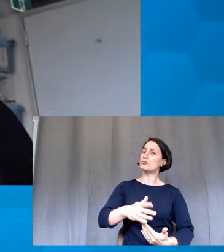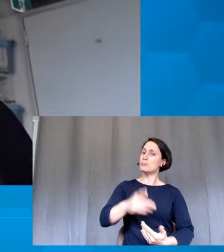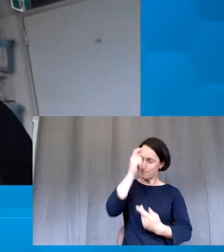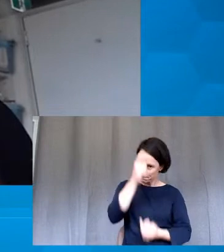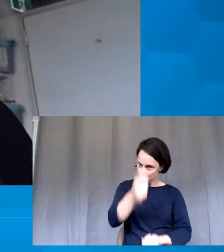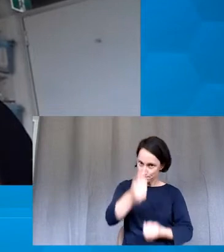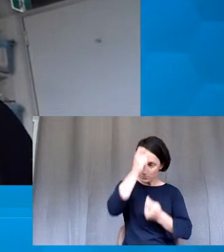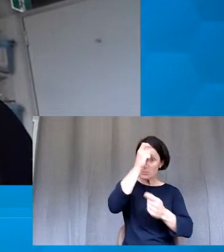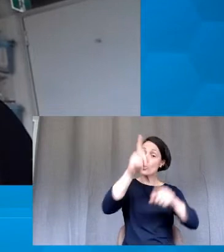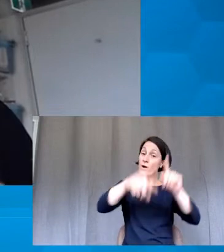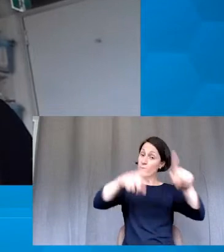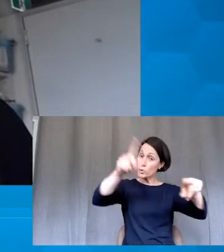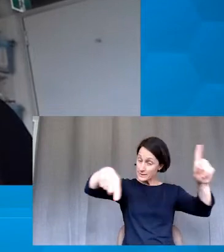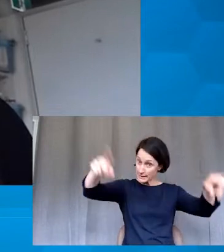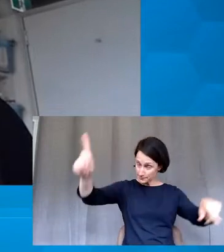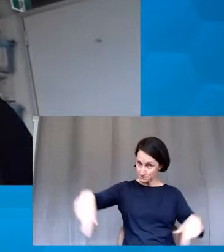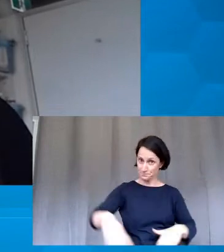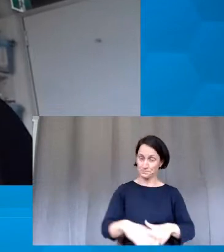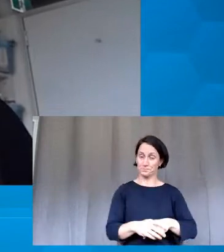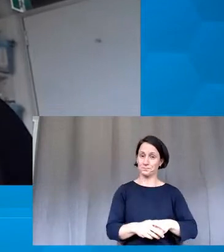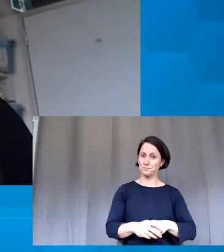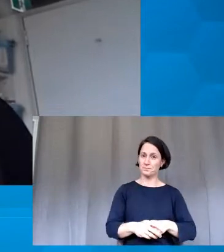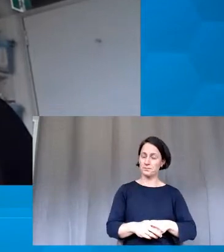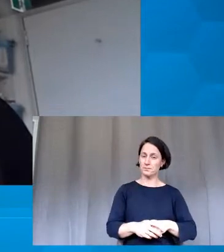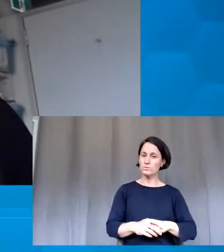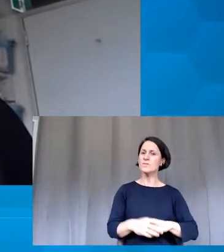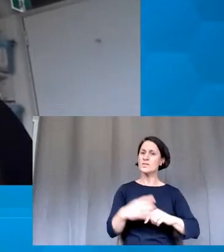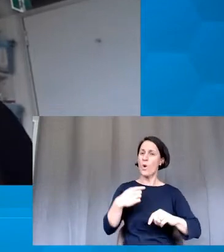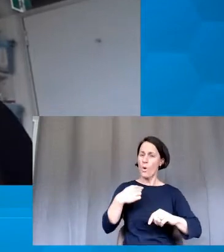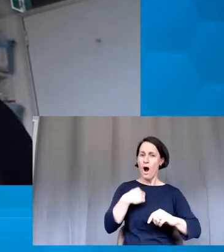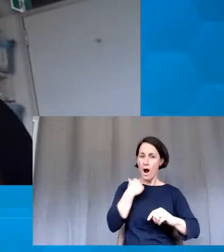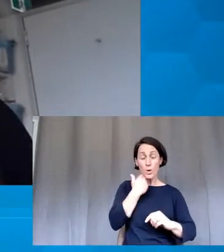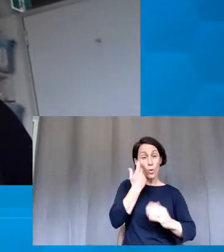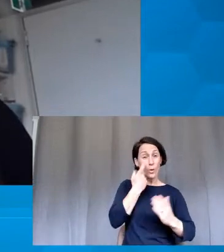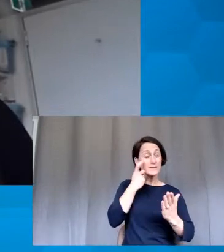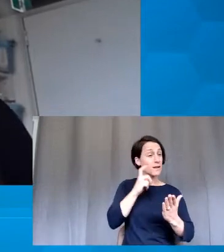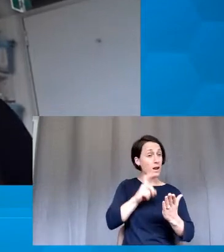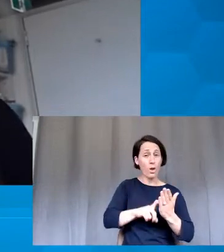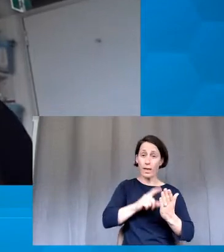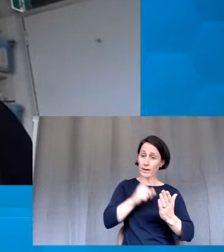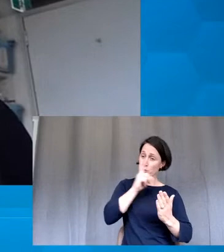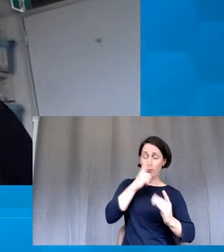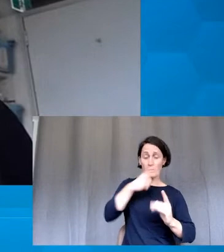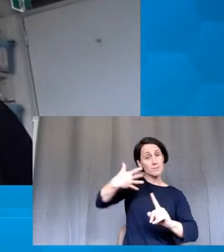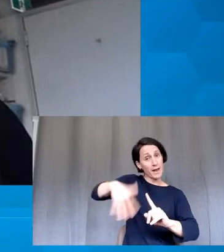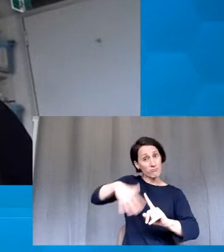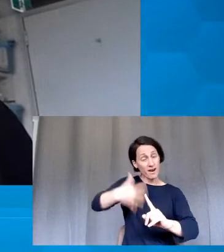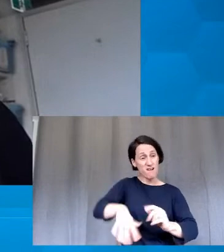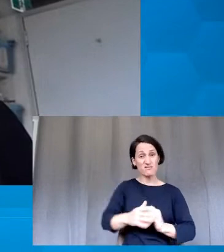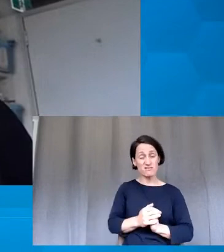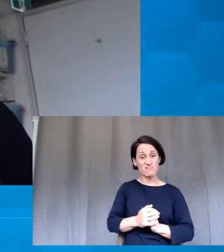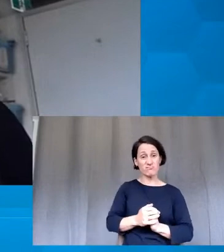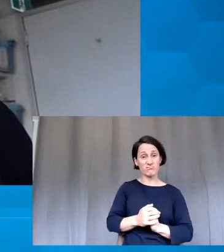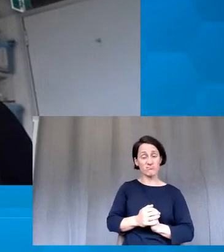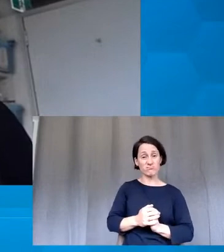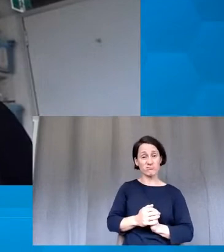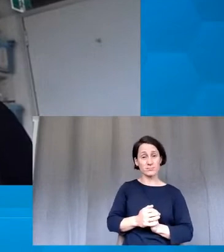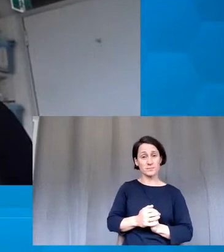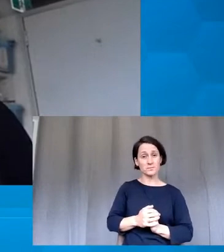interested in where people have come from to be in the class. So, for example, I aim to